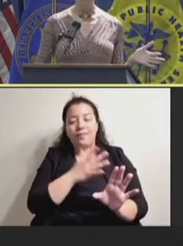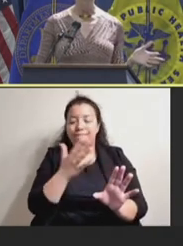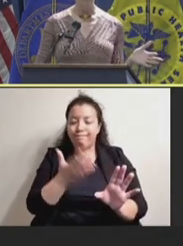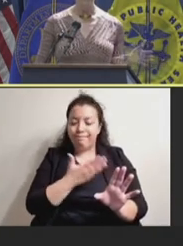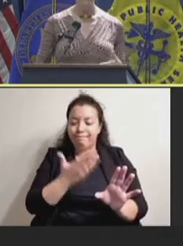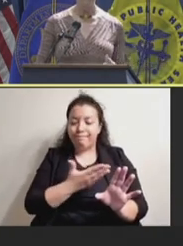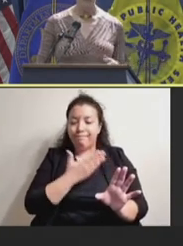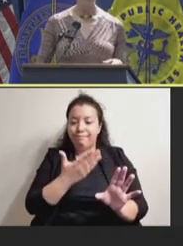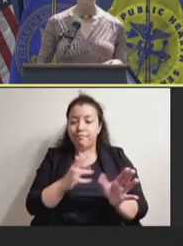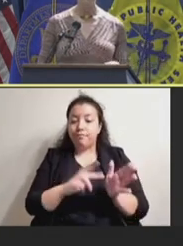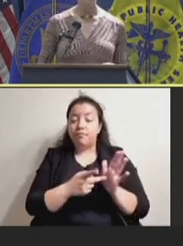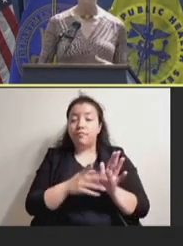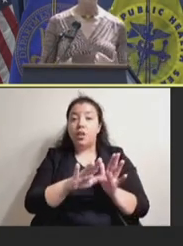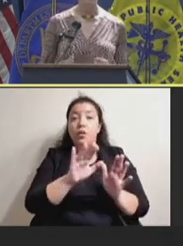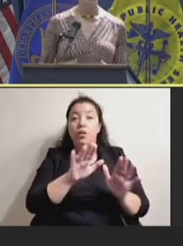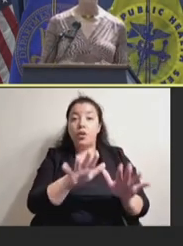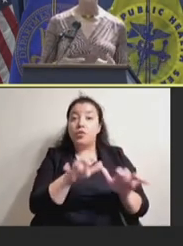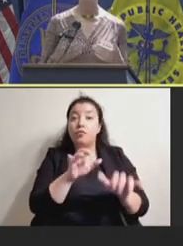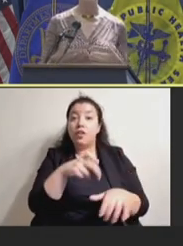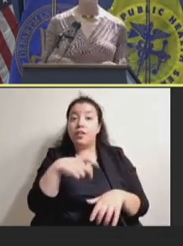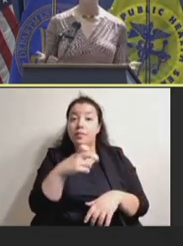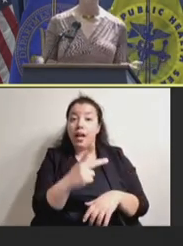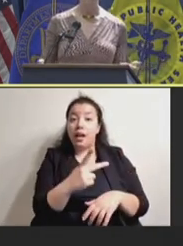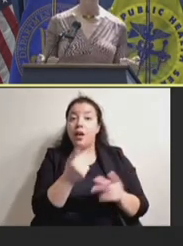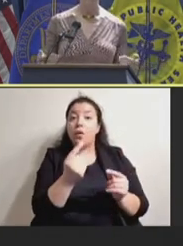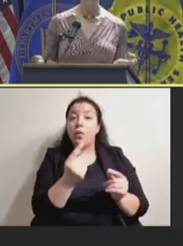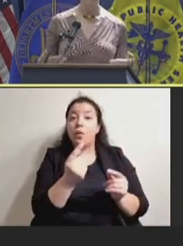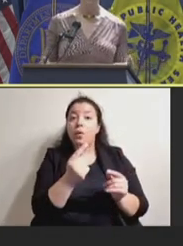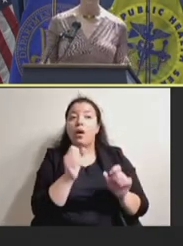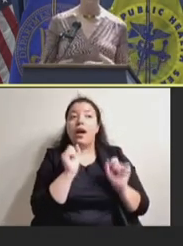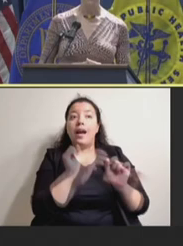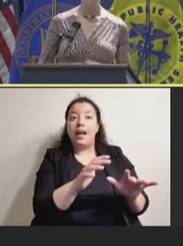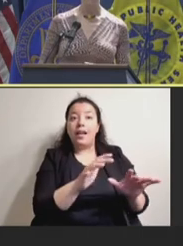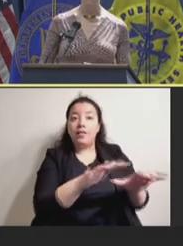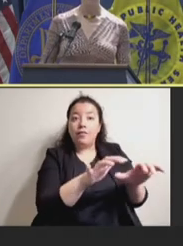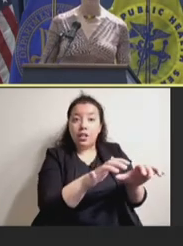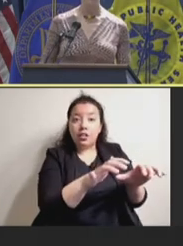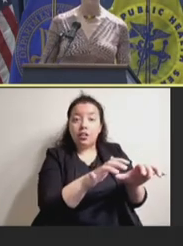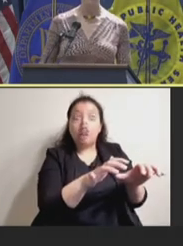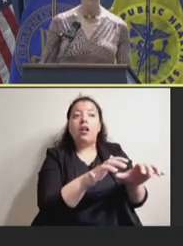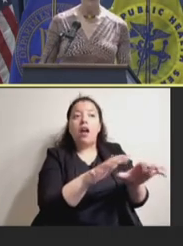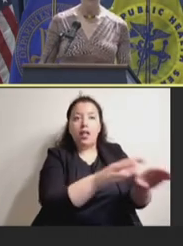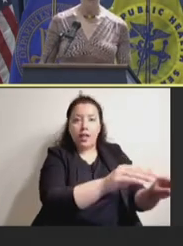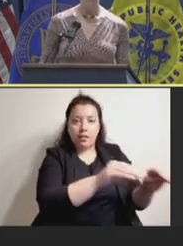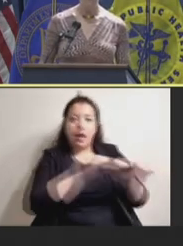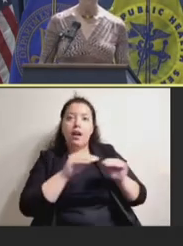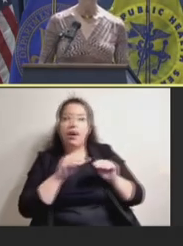your freezing packs, you take them out of the freezer and let them reach basically a melting point.